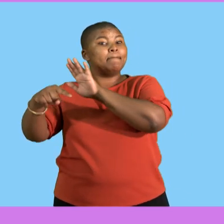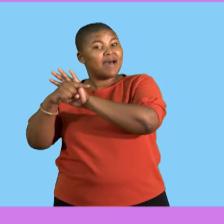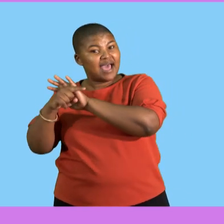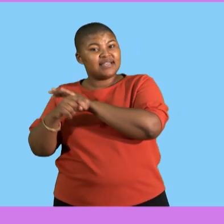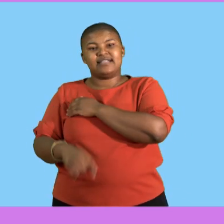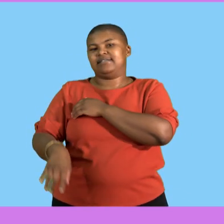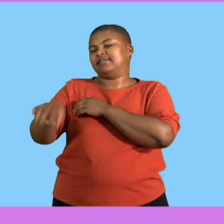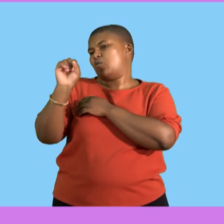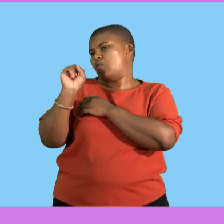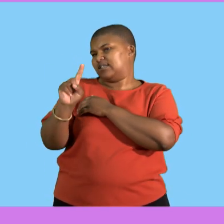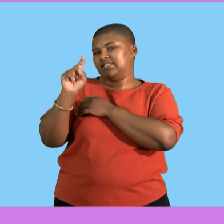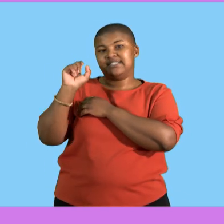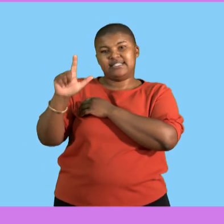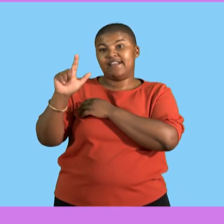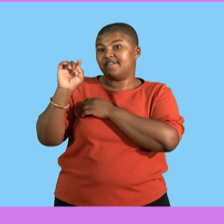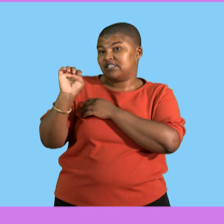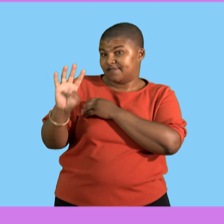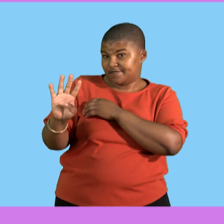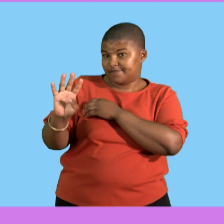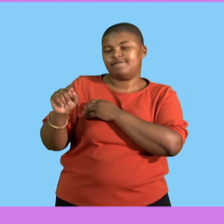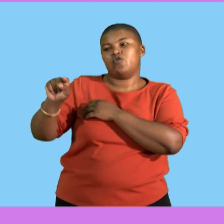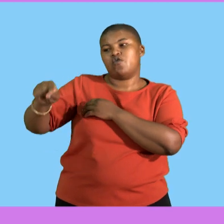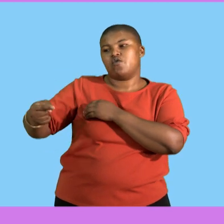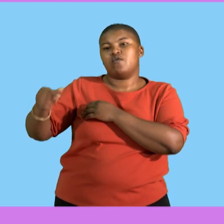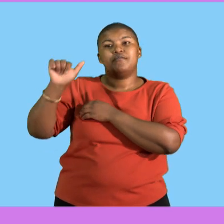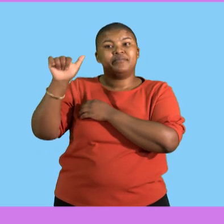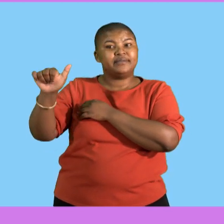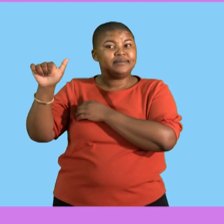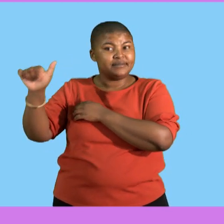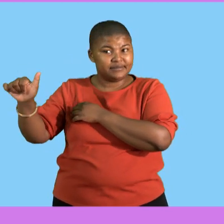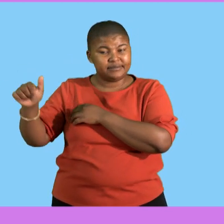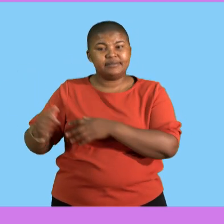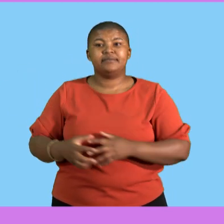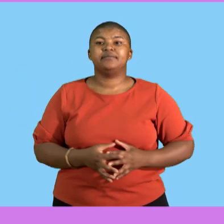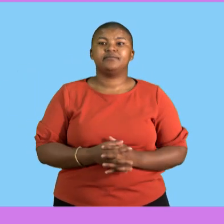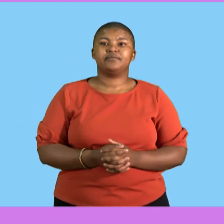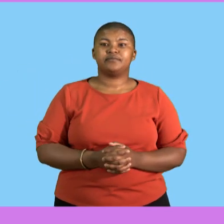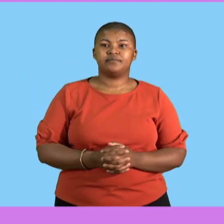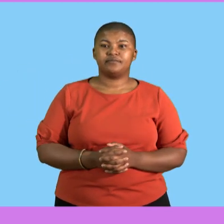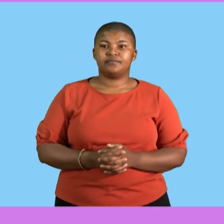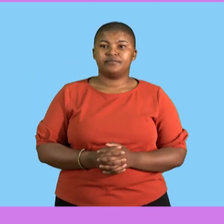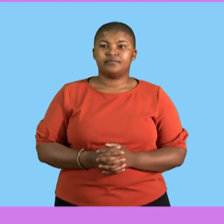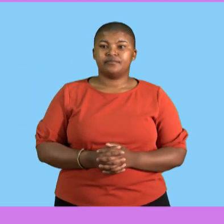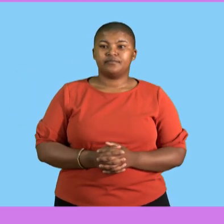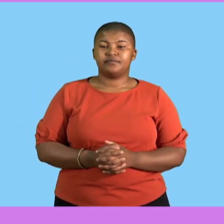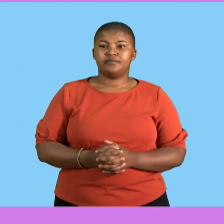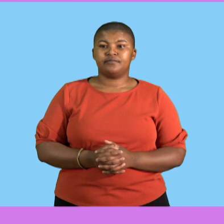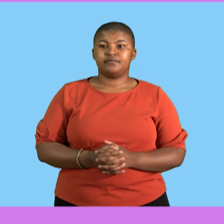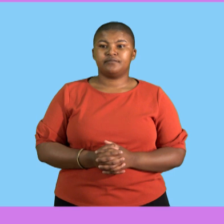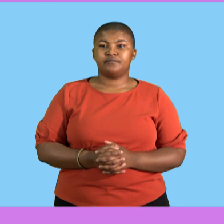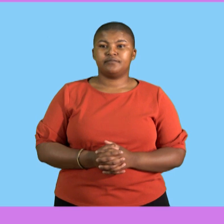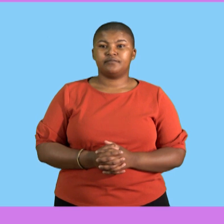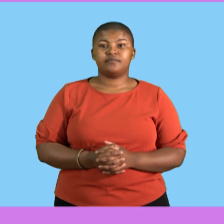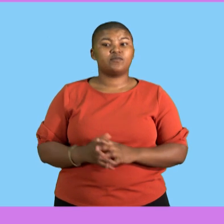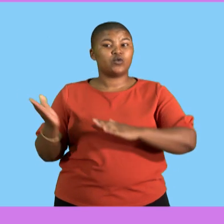£174.66 over